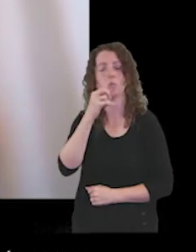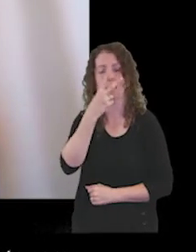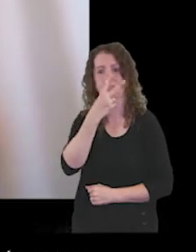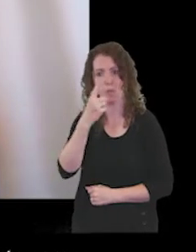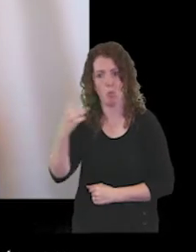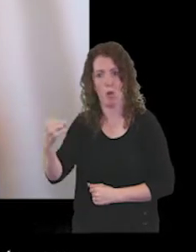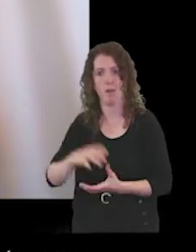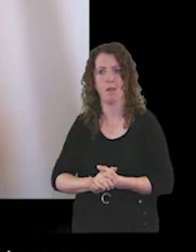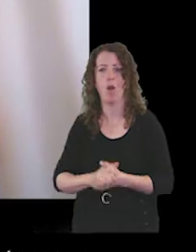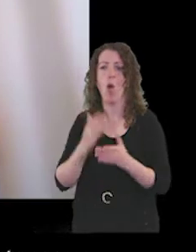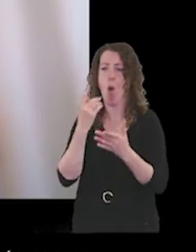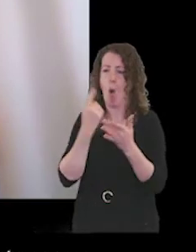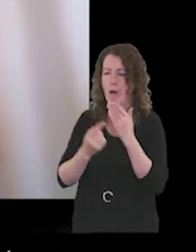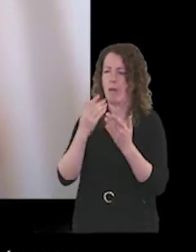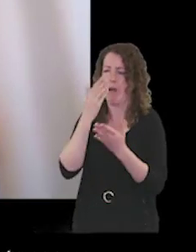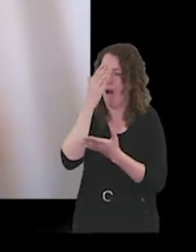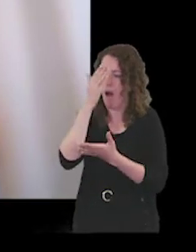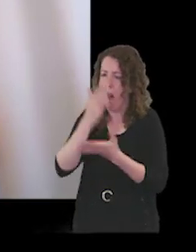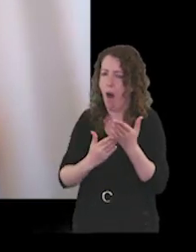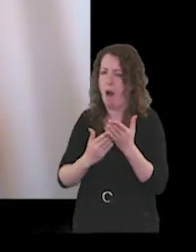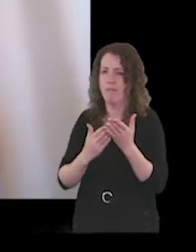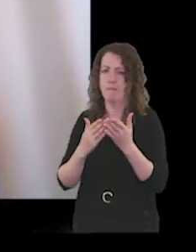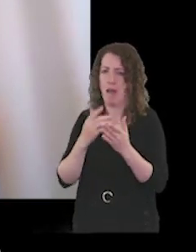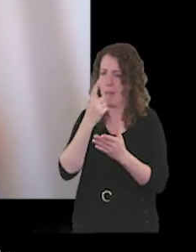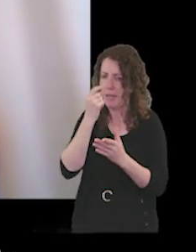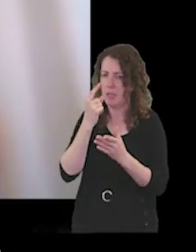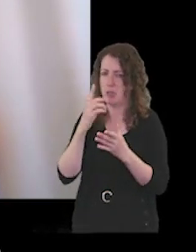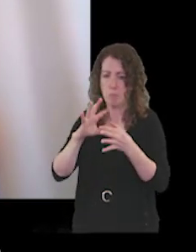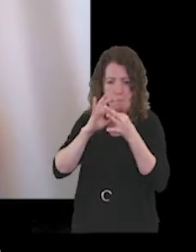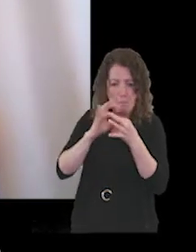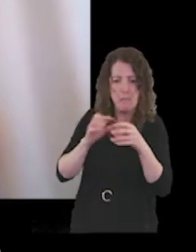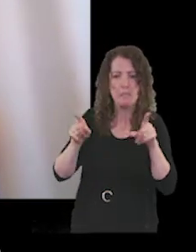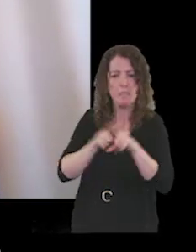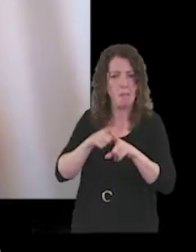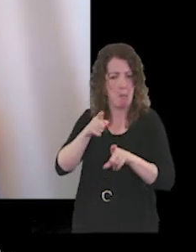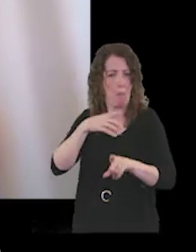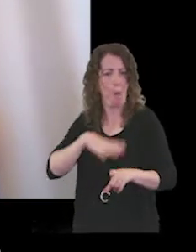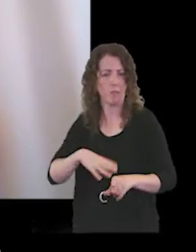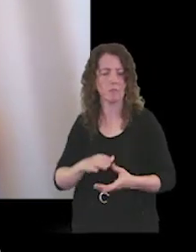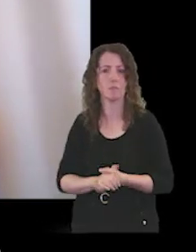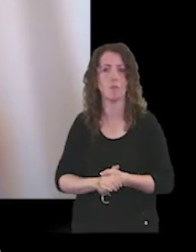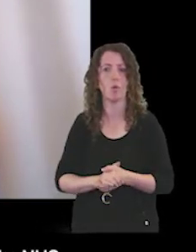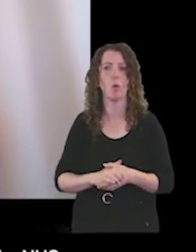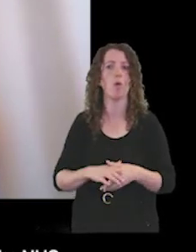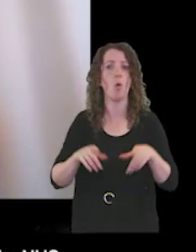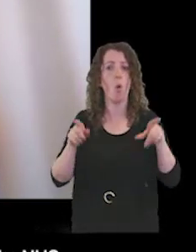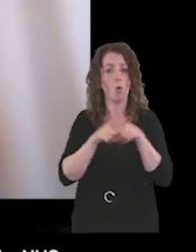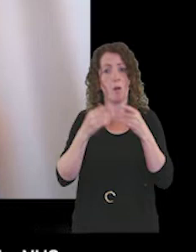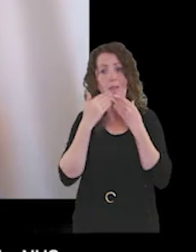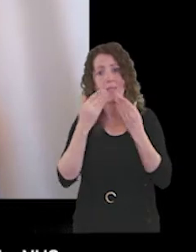to engage with the Trust as they would wish. I also thank the public for their huge support for the services provided